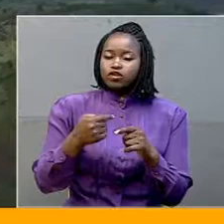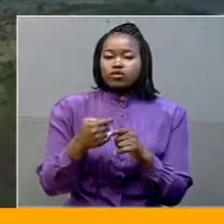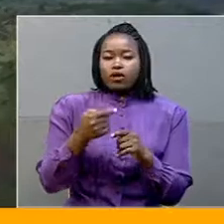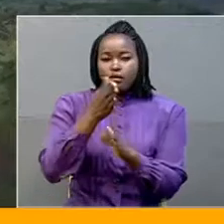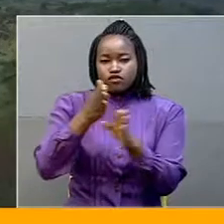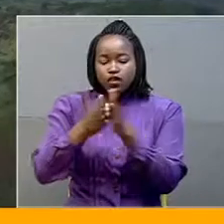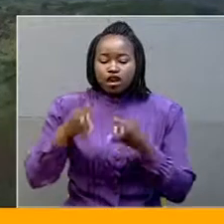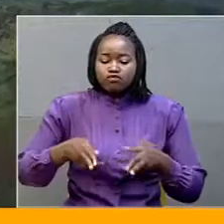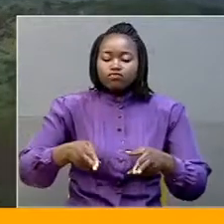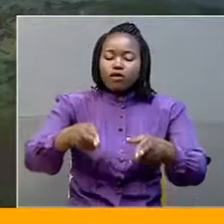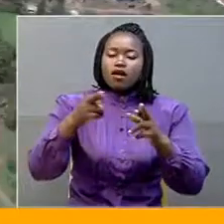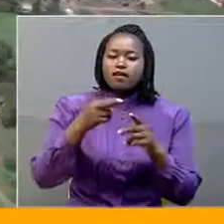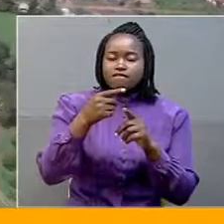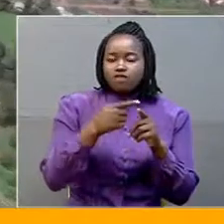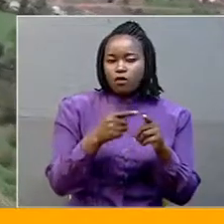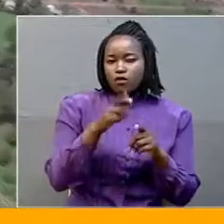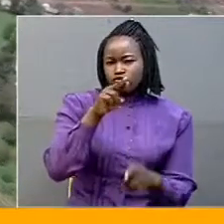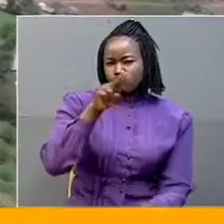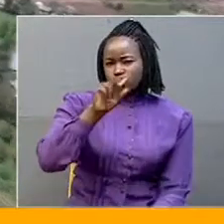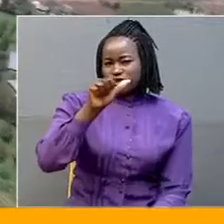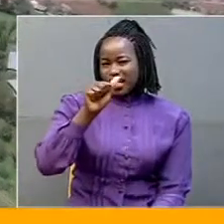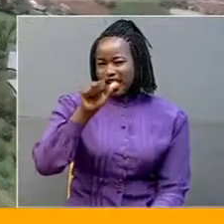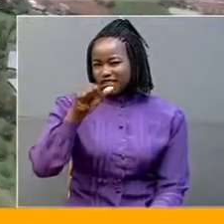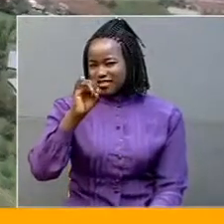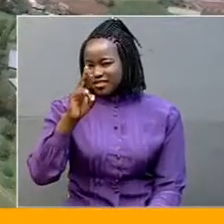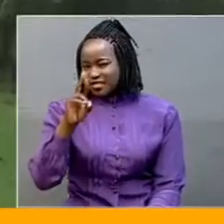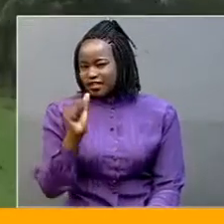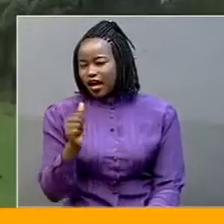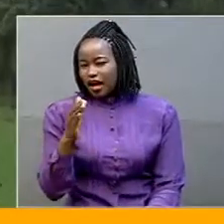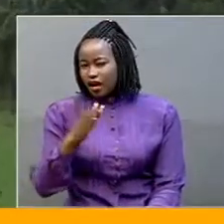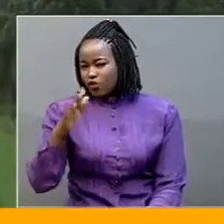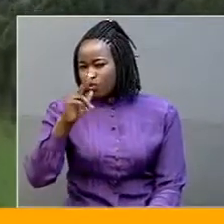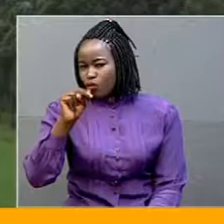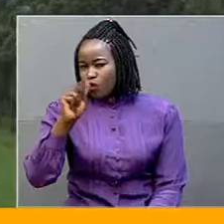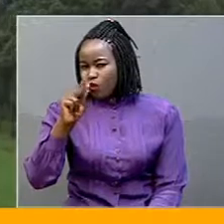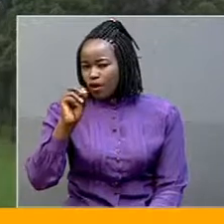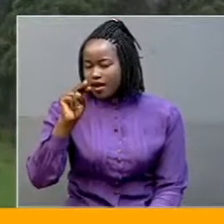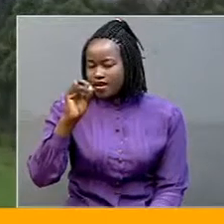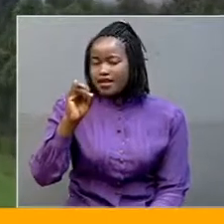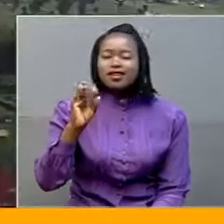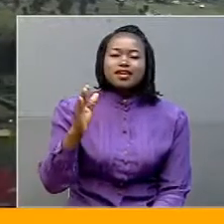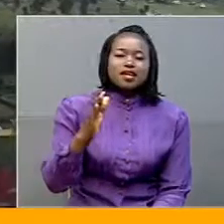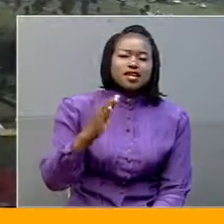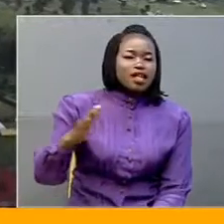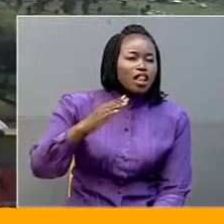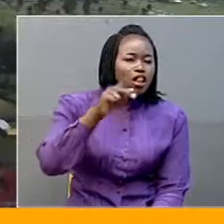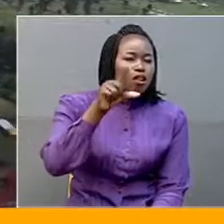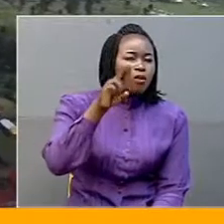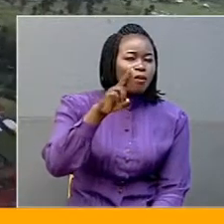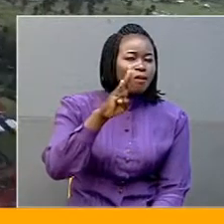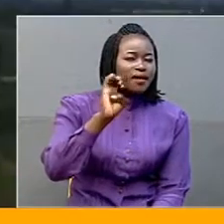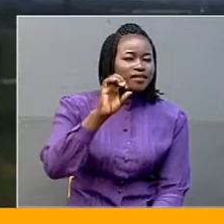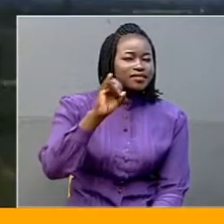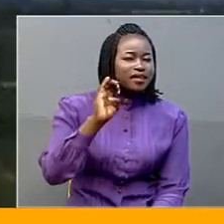russasira through rukasambia chakasa mkoni makole luejere lutusi in